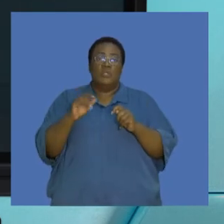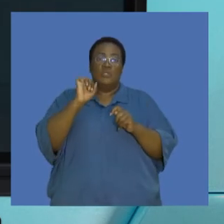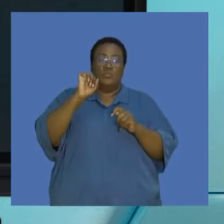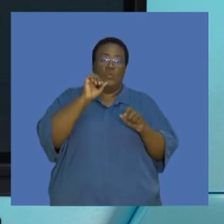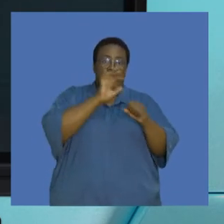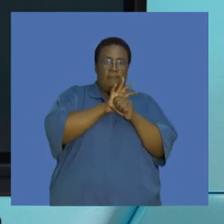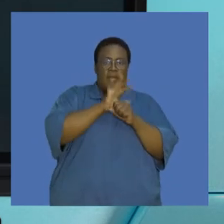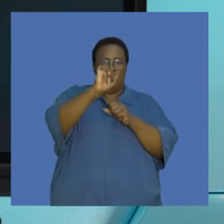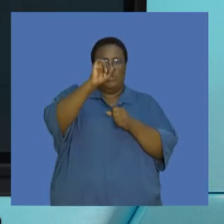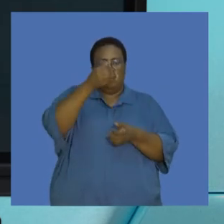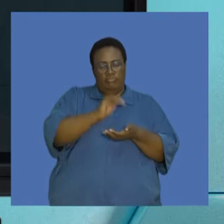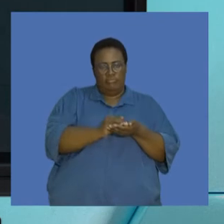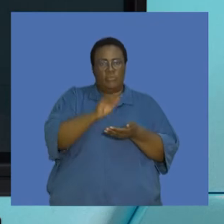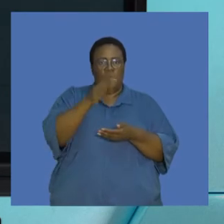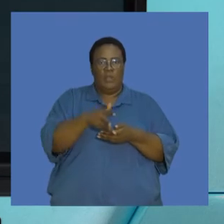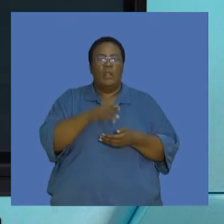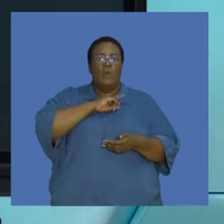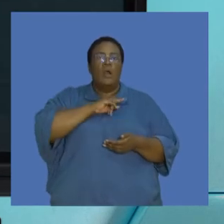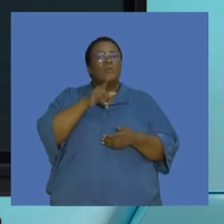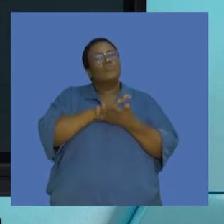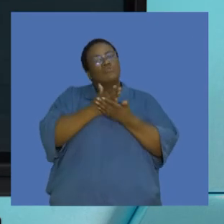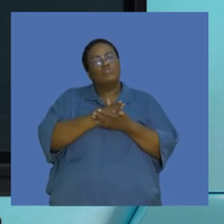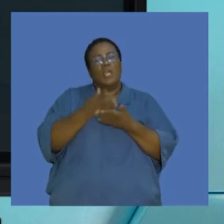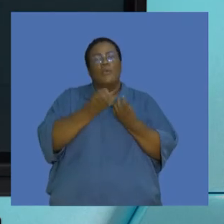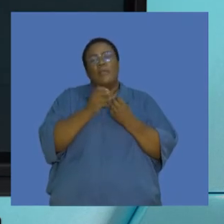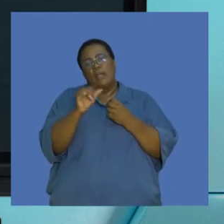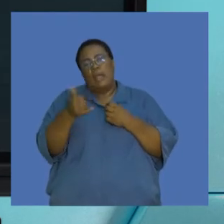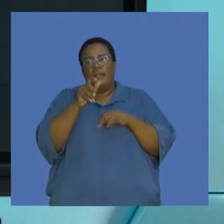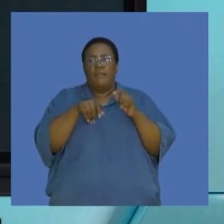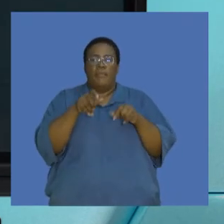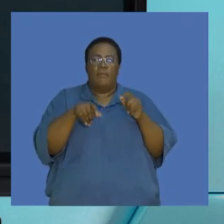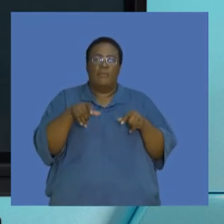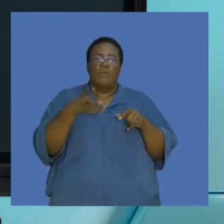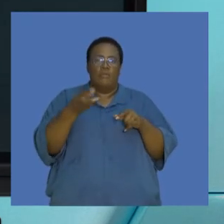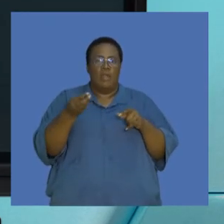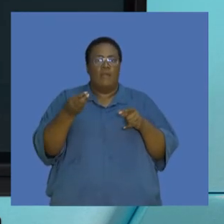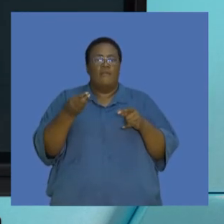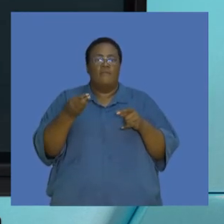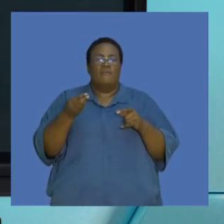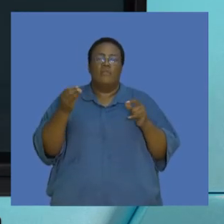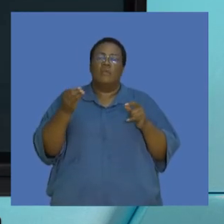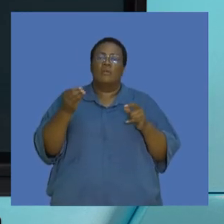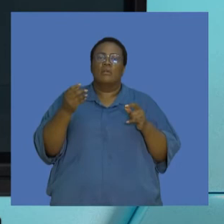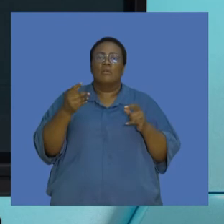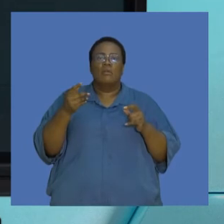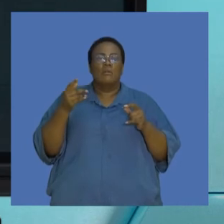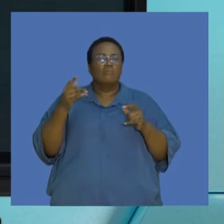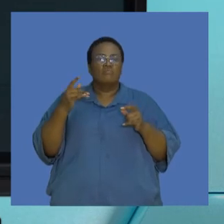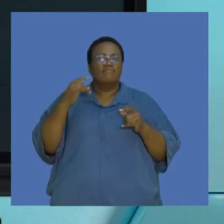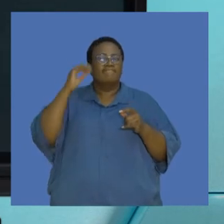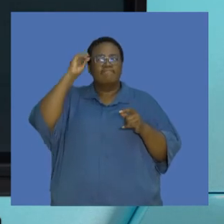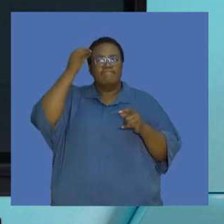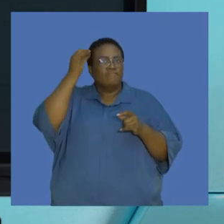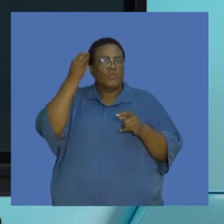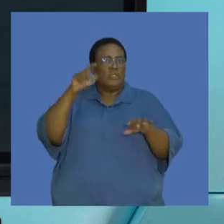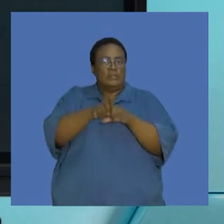your impact is significantly reduced because you are now sharing that with other individuals that have a common interest in terms of